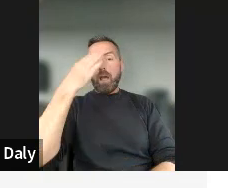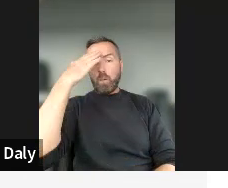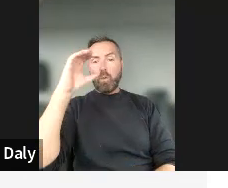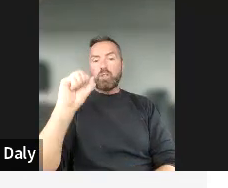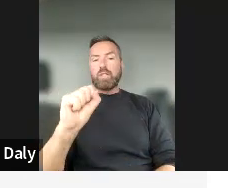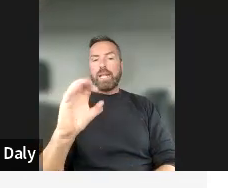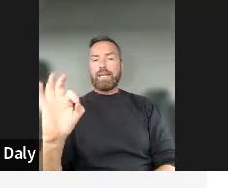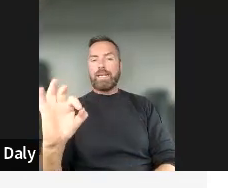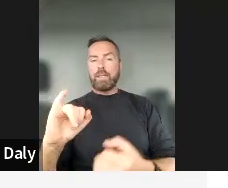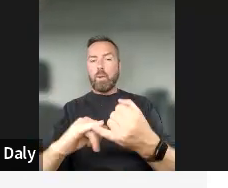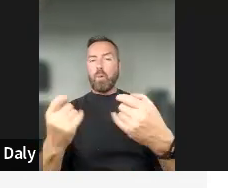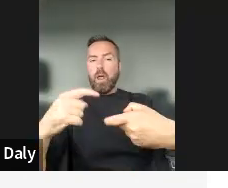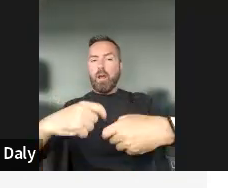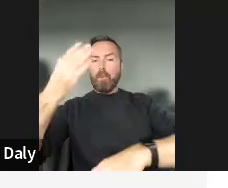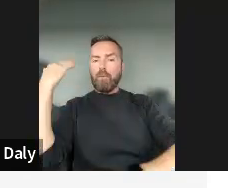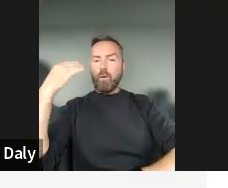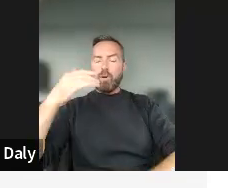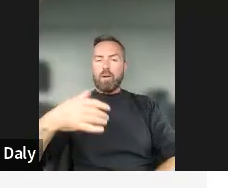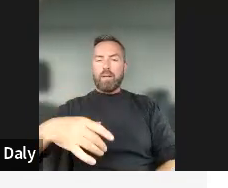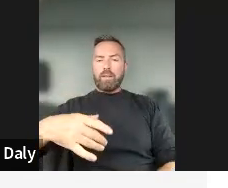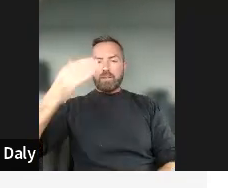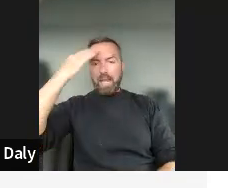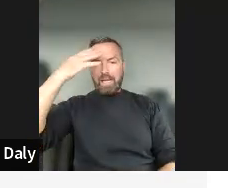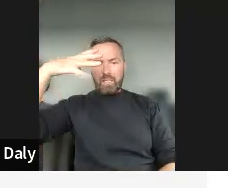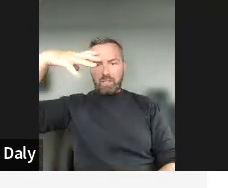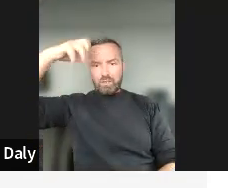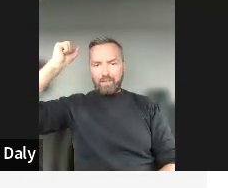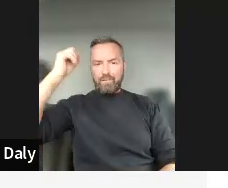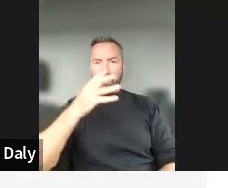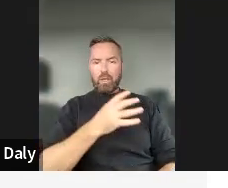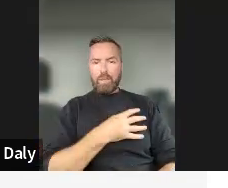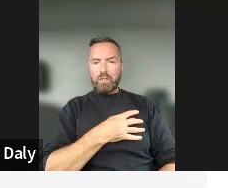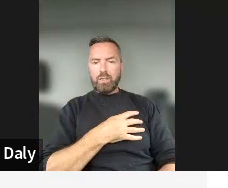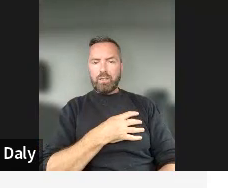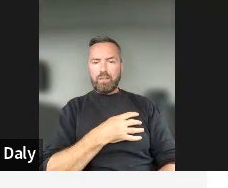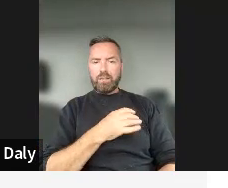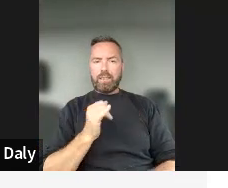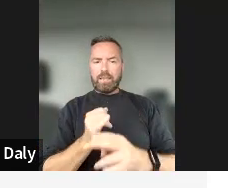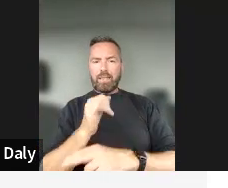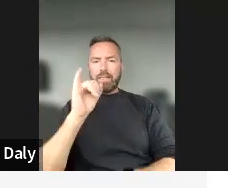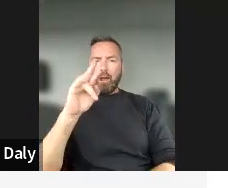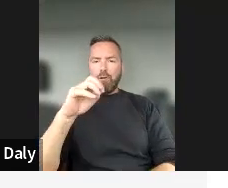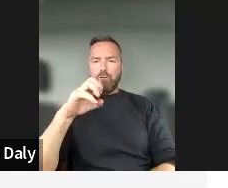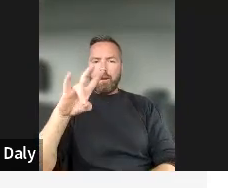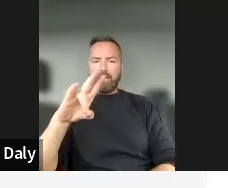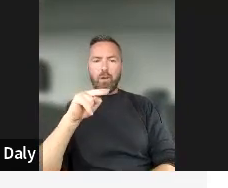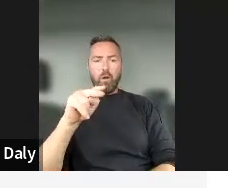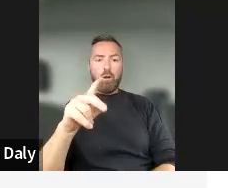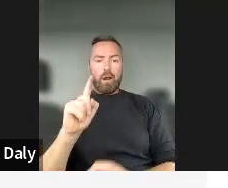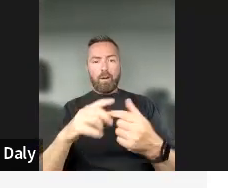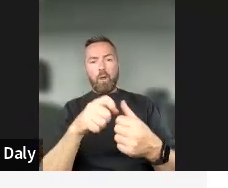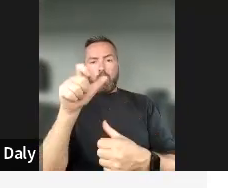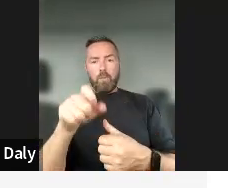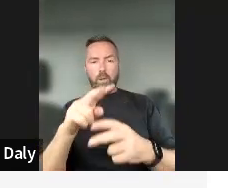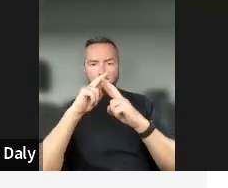head of chief commissioner in IREC. She and her thesis looked at pornography online, you know, how do you protect people